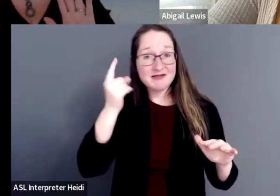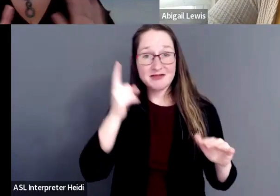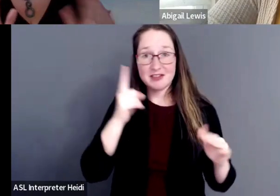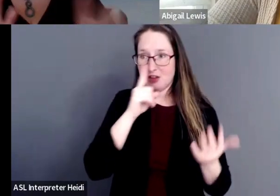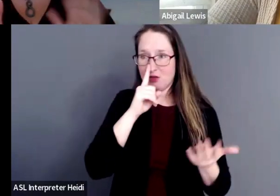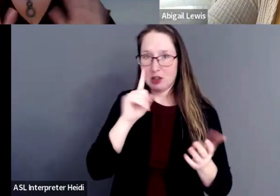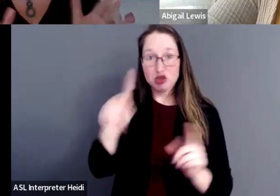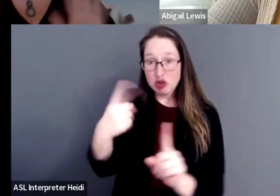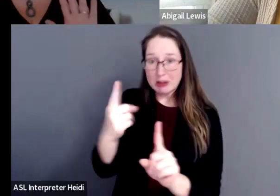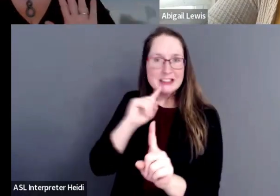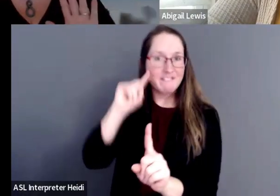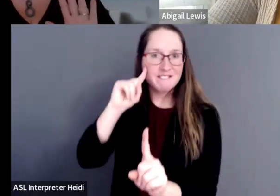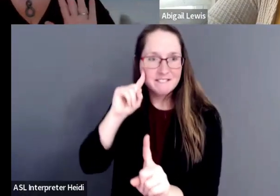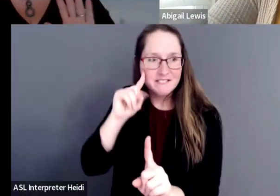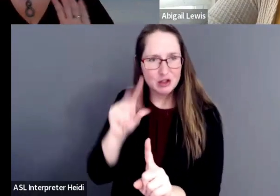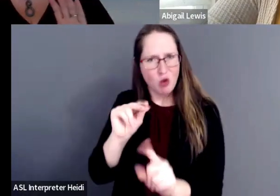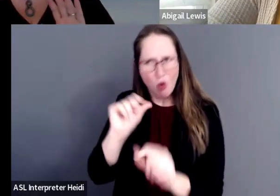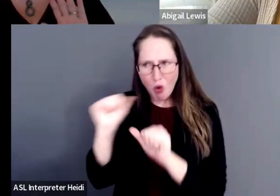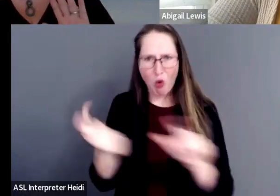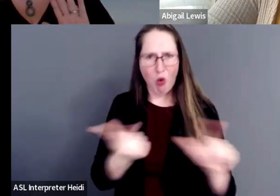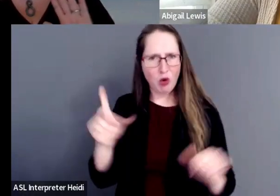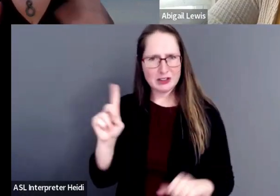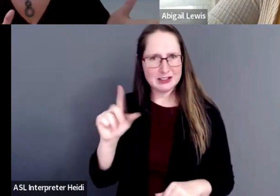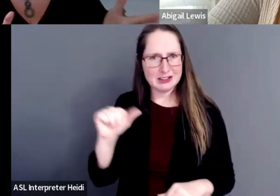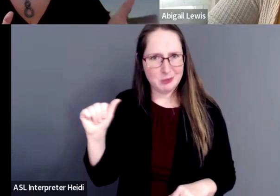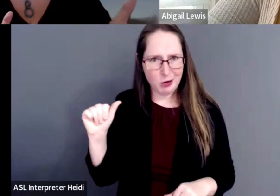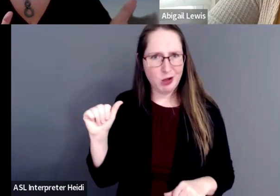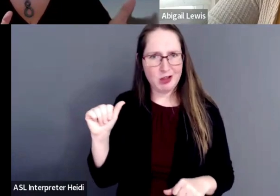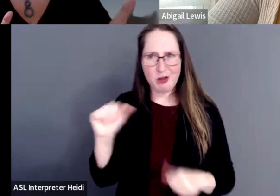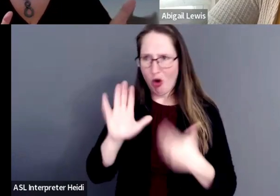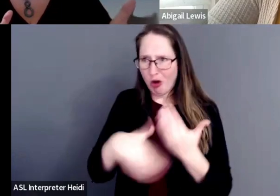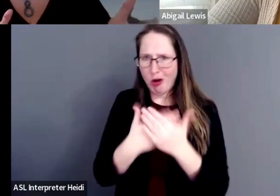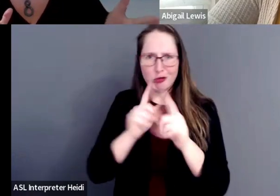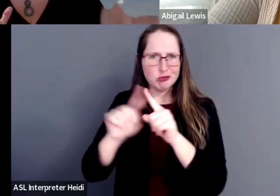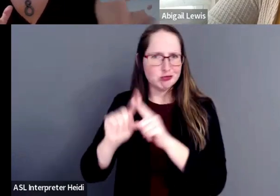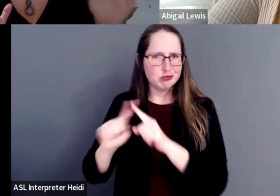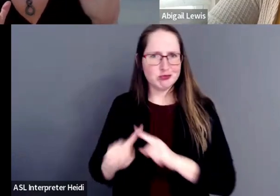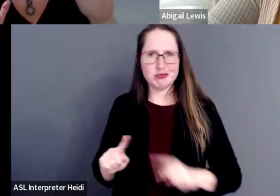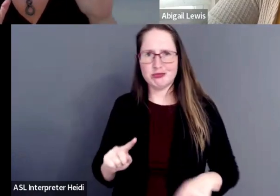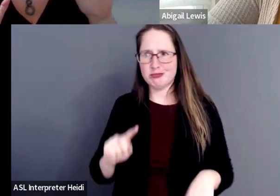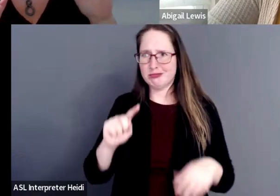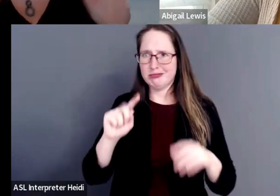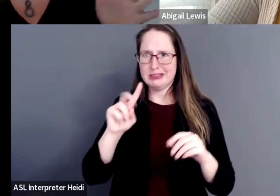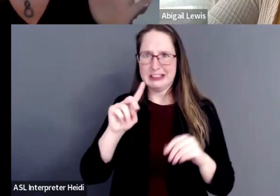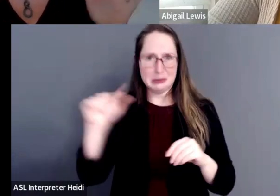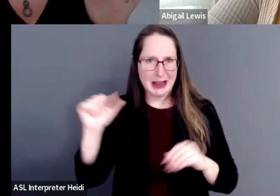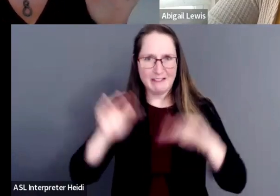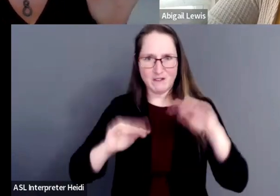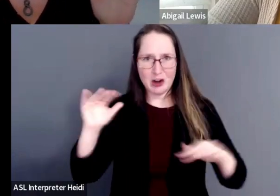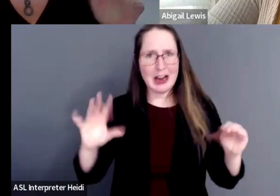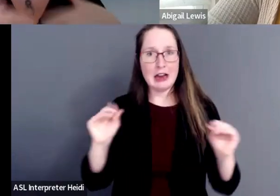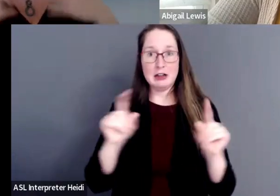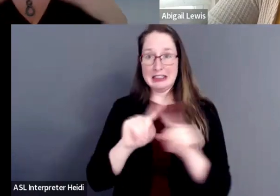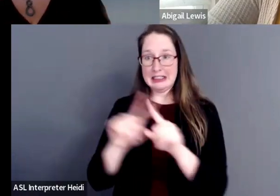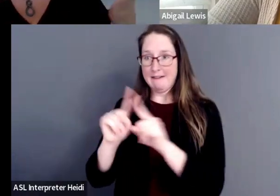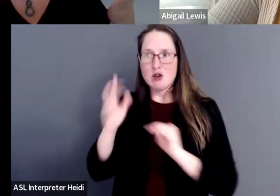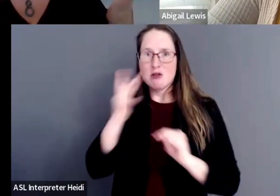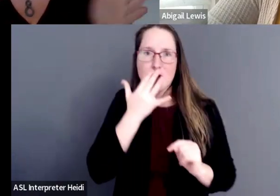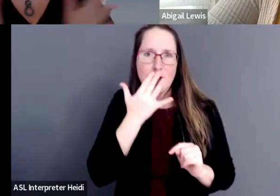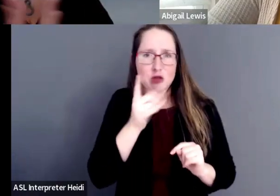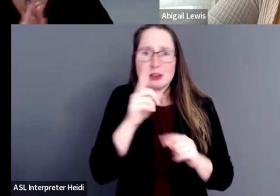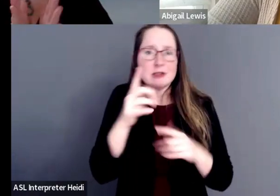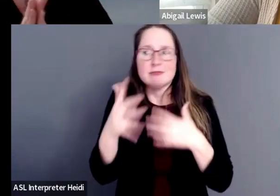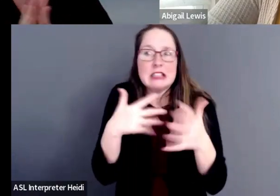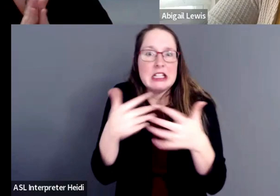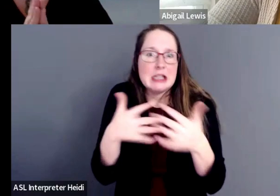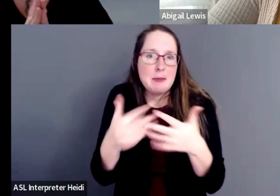deafness, but all disabilities, wearing all different colors, and being different colors. It didn't matter.